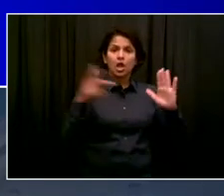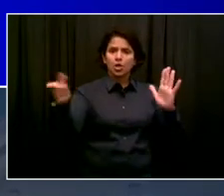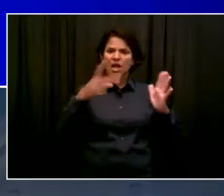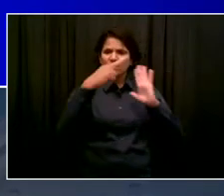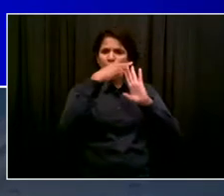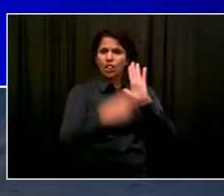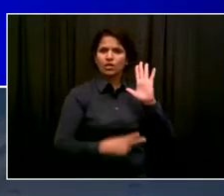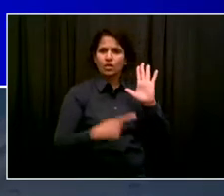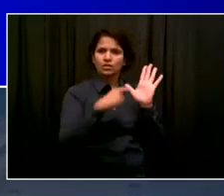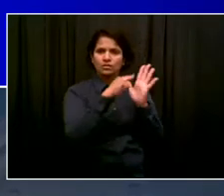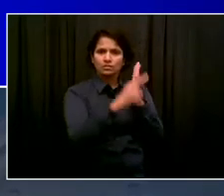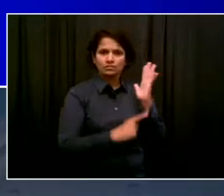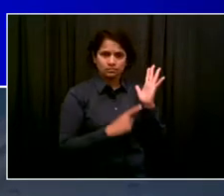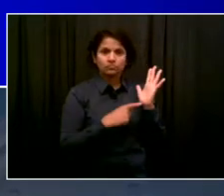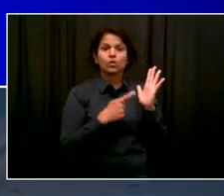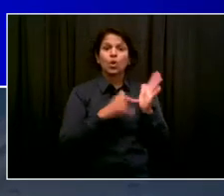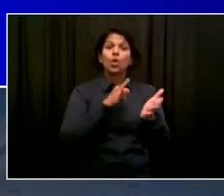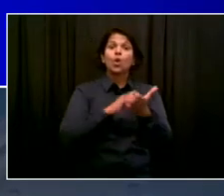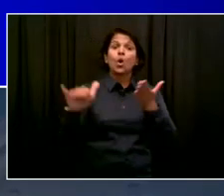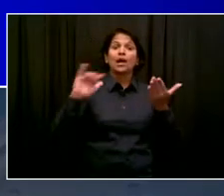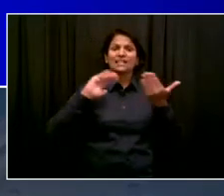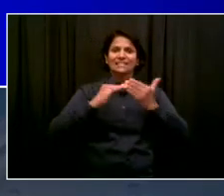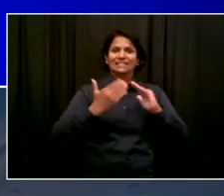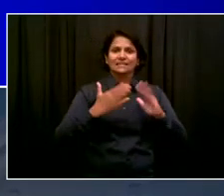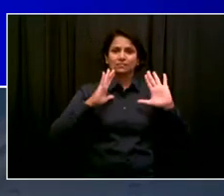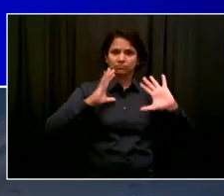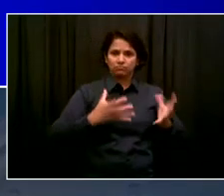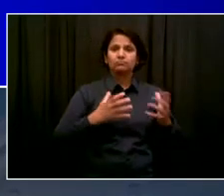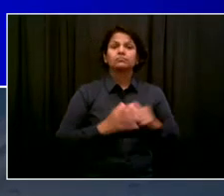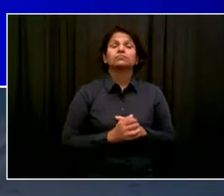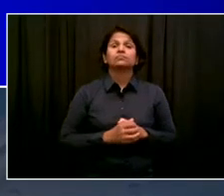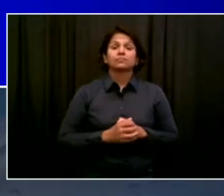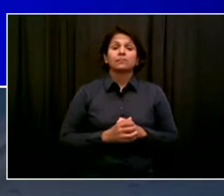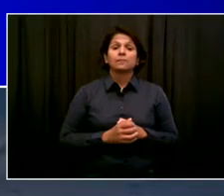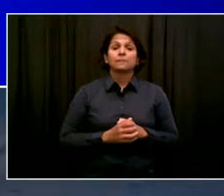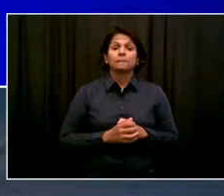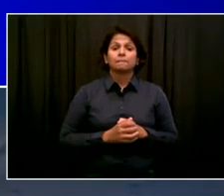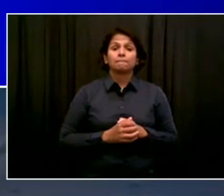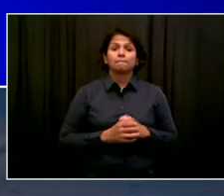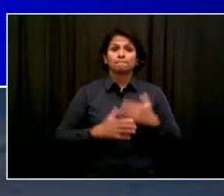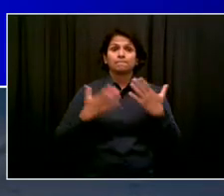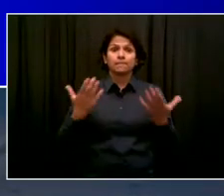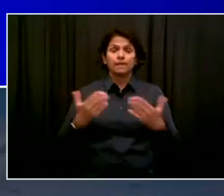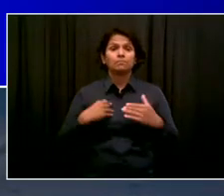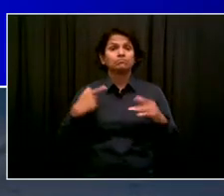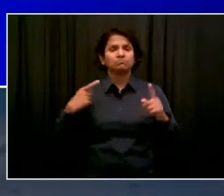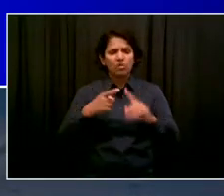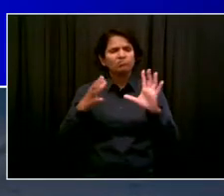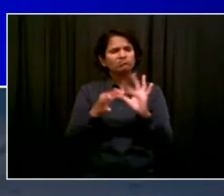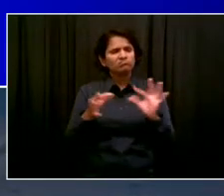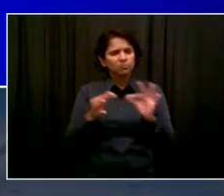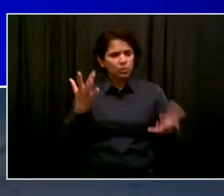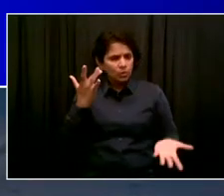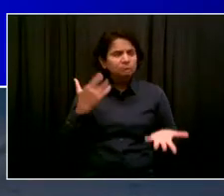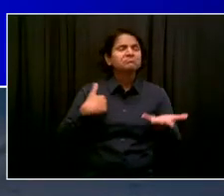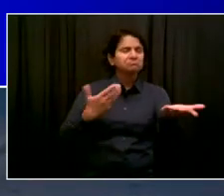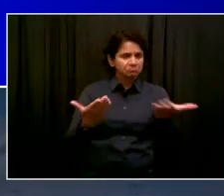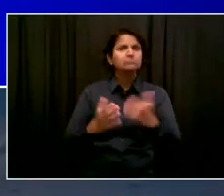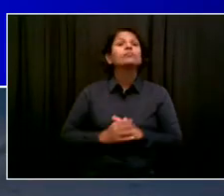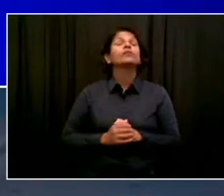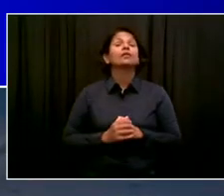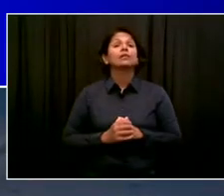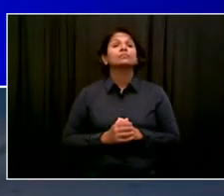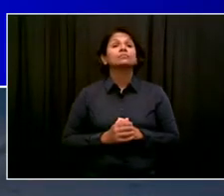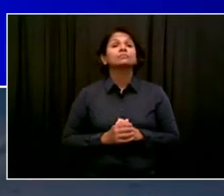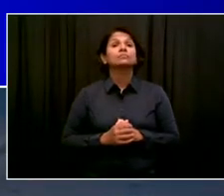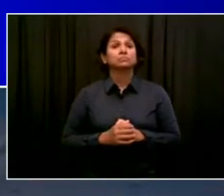outdoors and indoors. So what was true before the CDC guidance was the separation between what vaccinated people